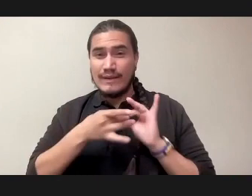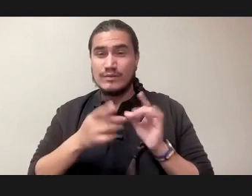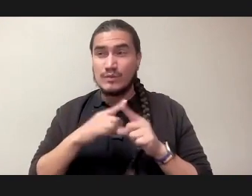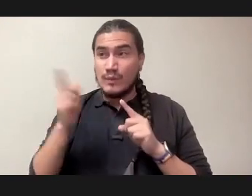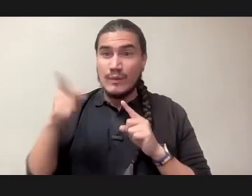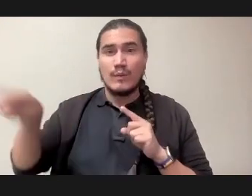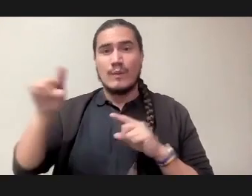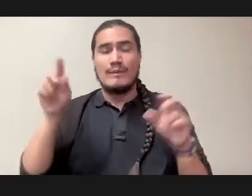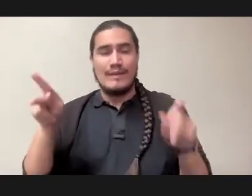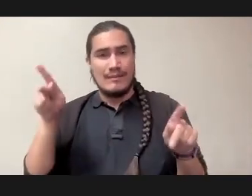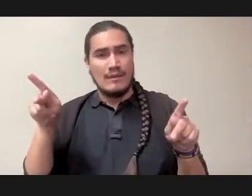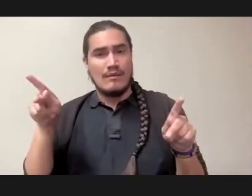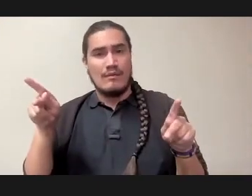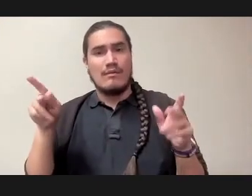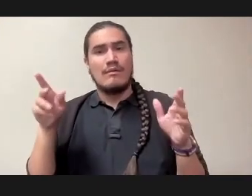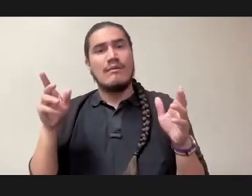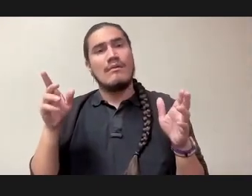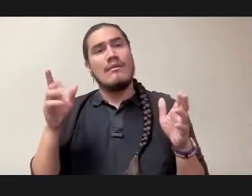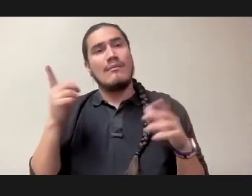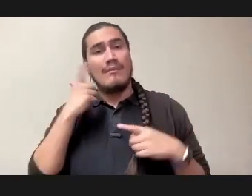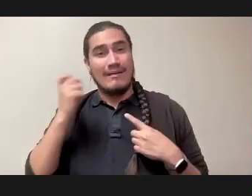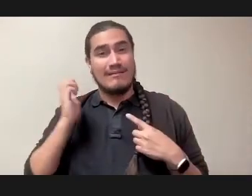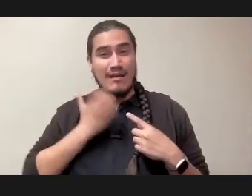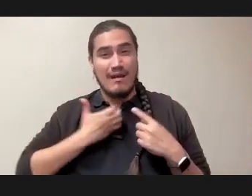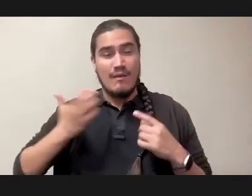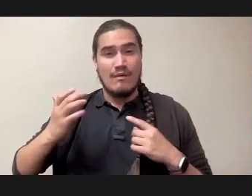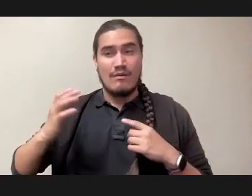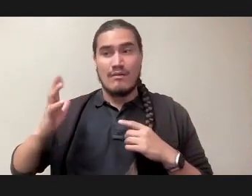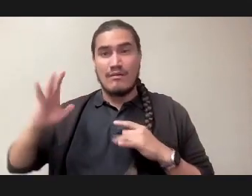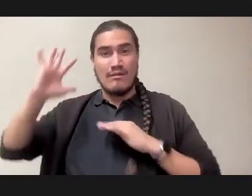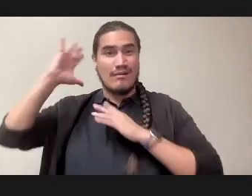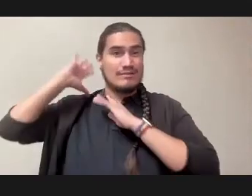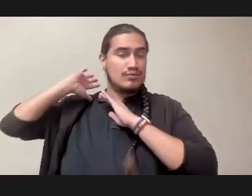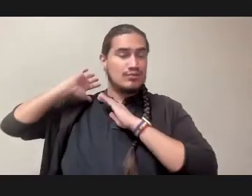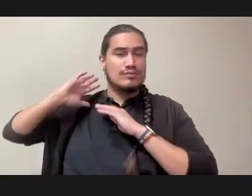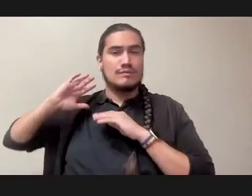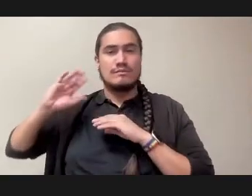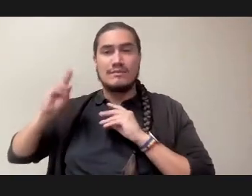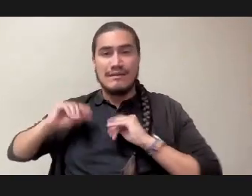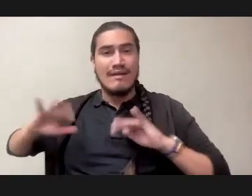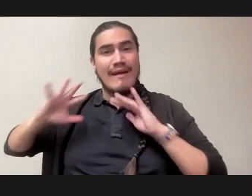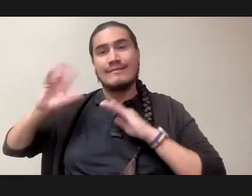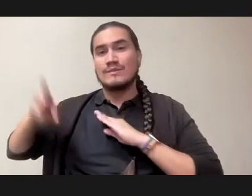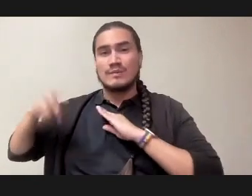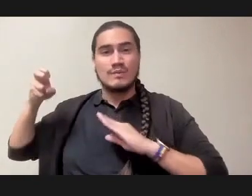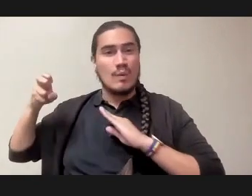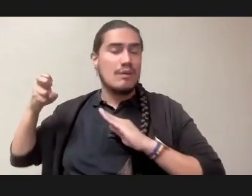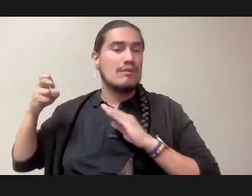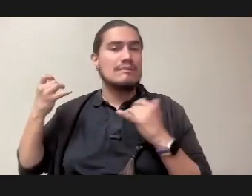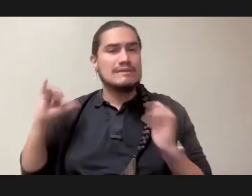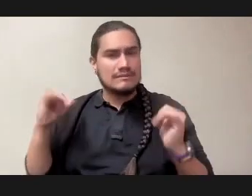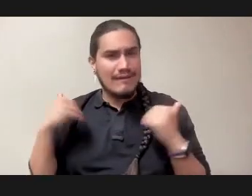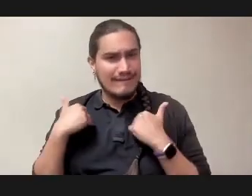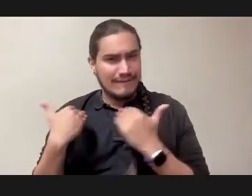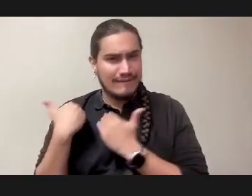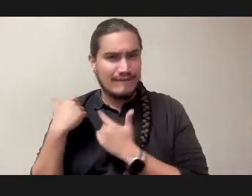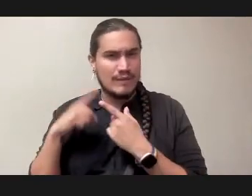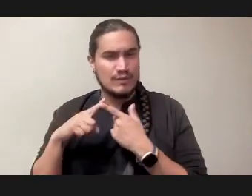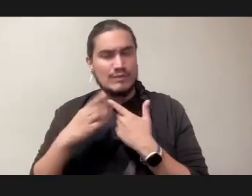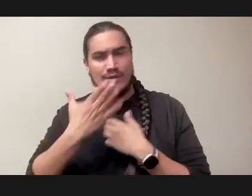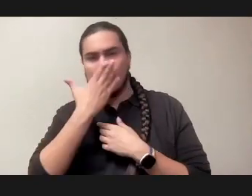That, you know, although our ancestors were stolen from their own indigenous homeland, you still have a responsibility to be in good relations.